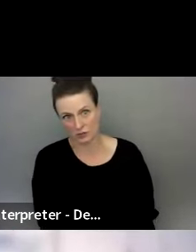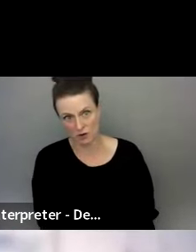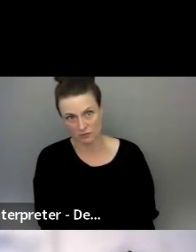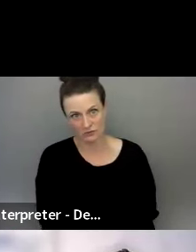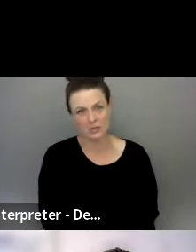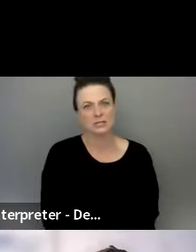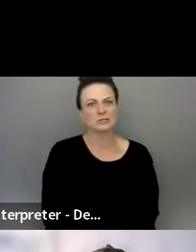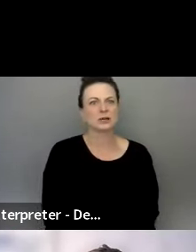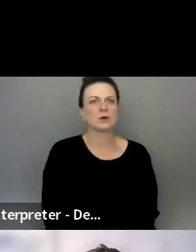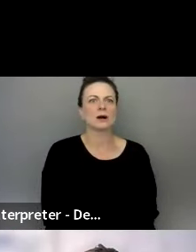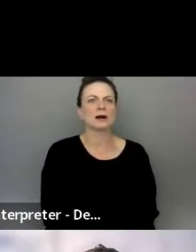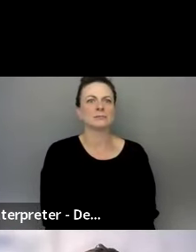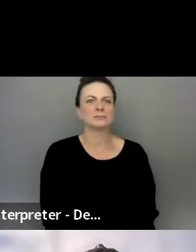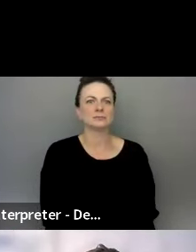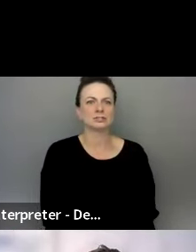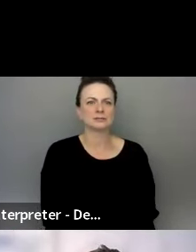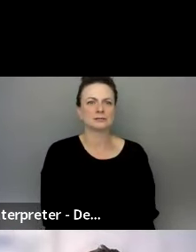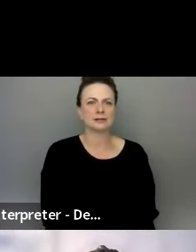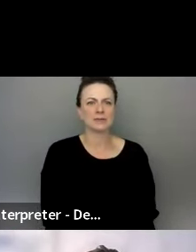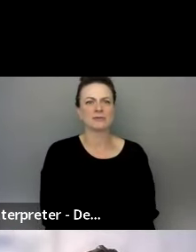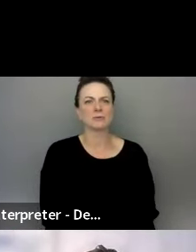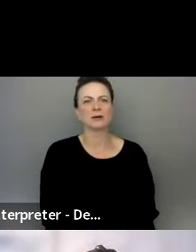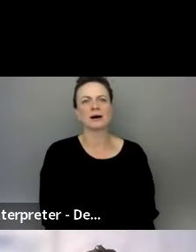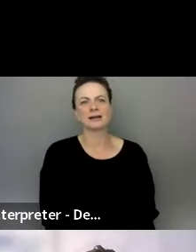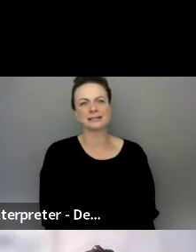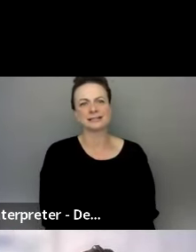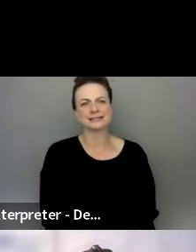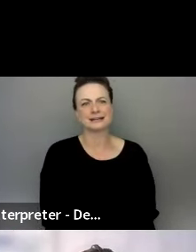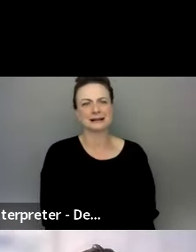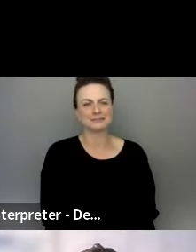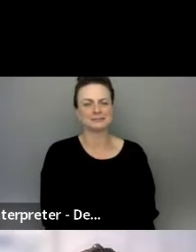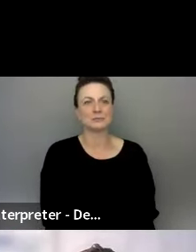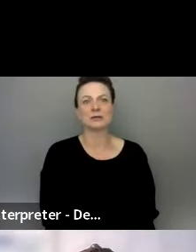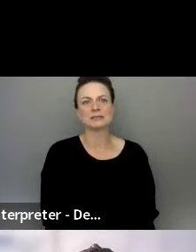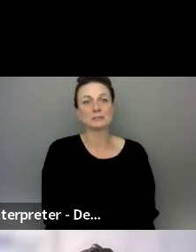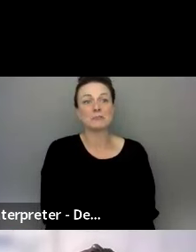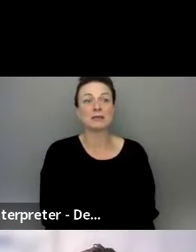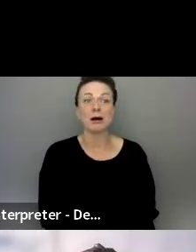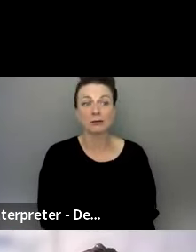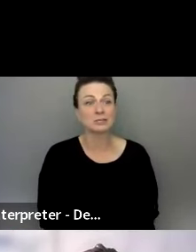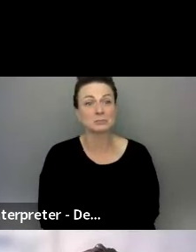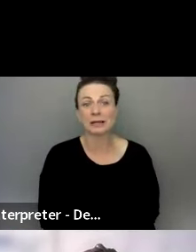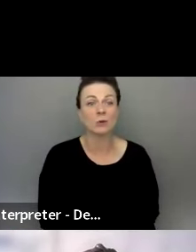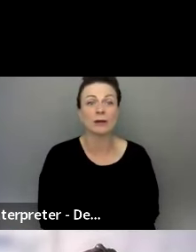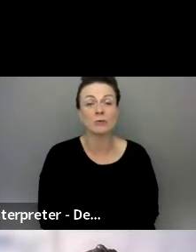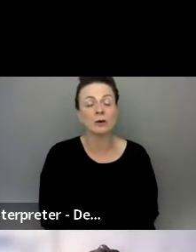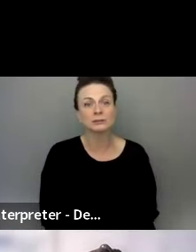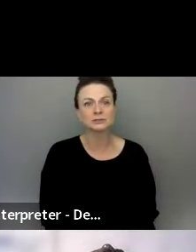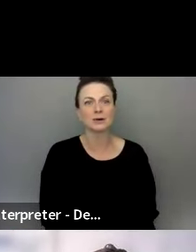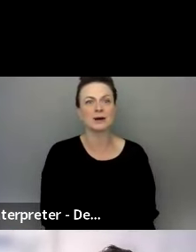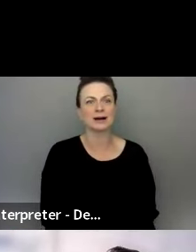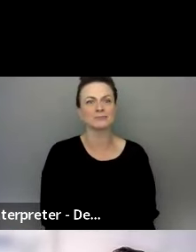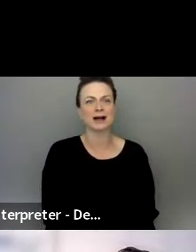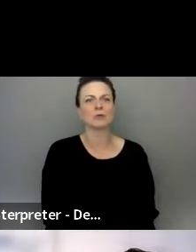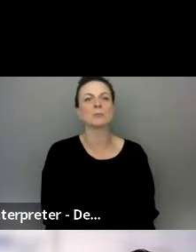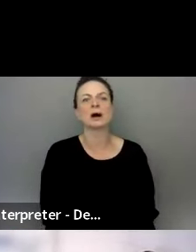recording, first of all. So just keep everyone honest. And we, this might be, this might go around the world.